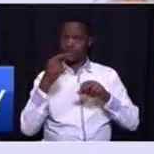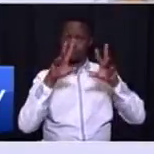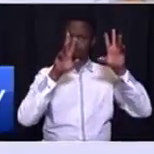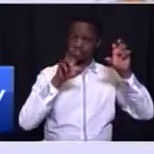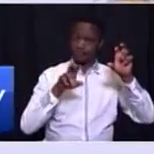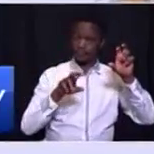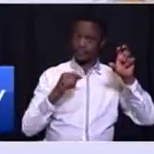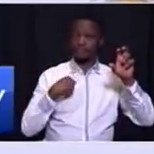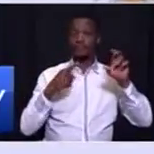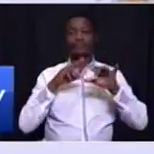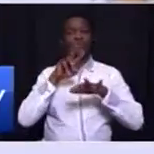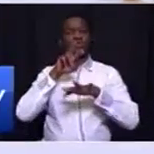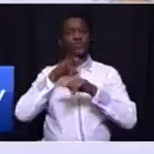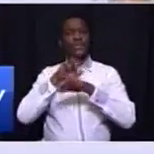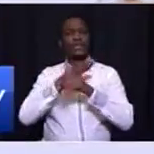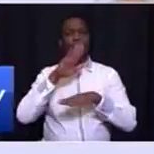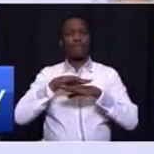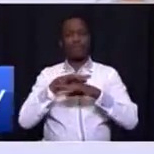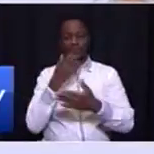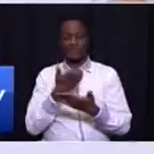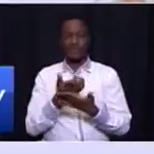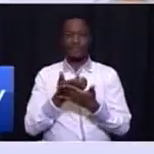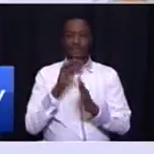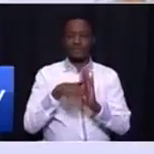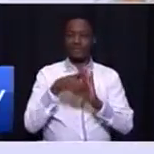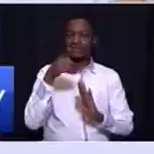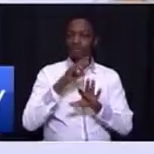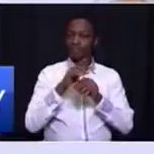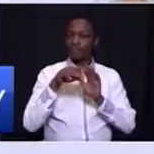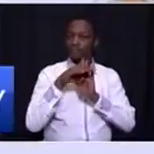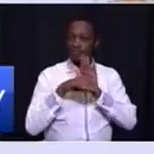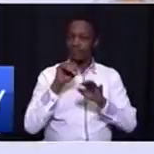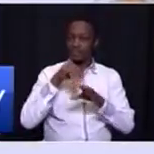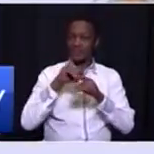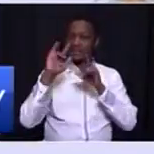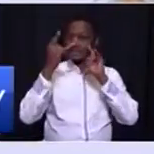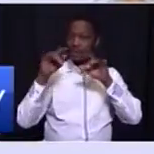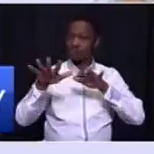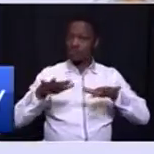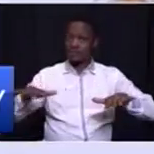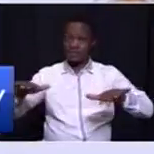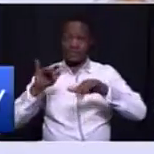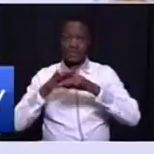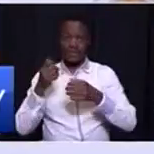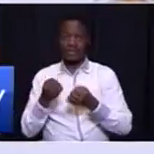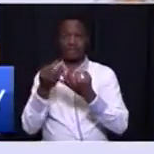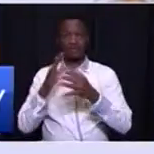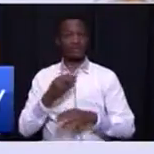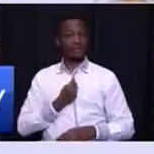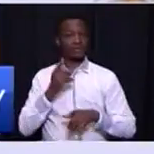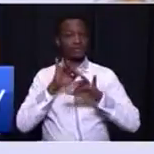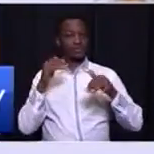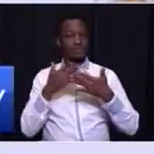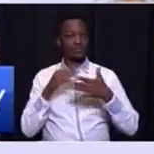We need more economic development programs in townships and giving young people who can facilitate and